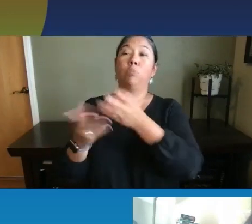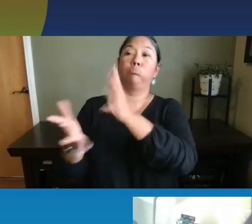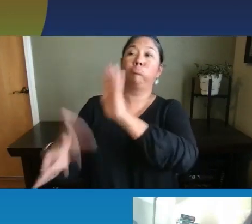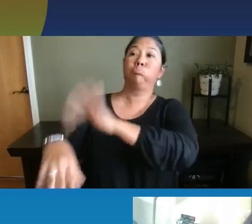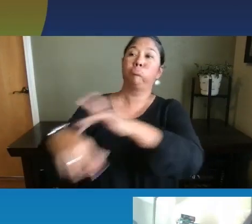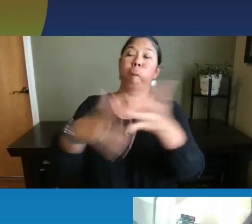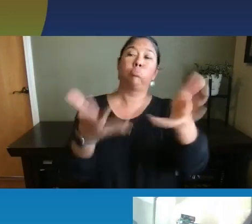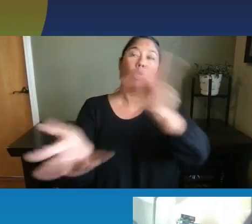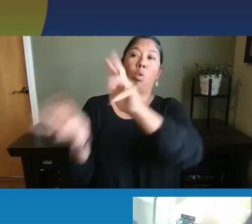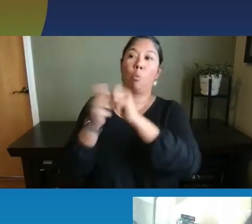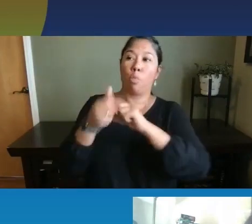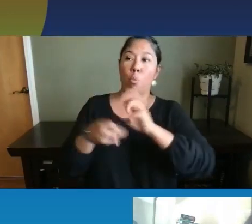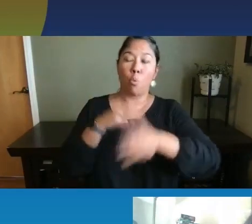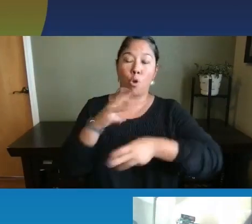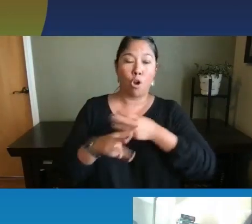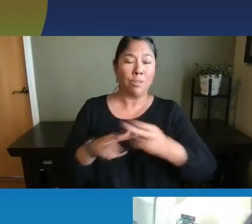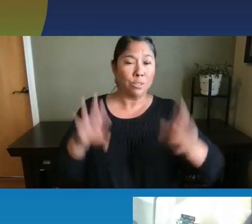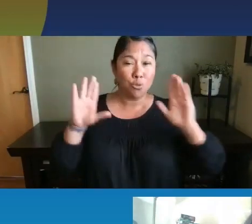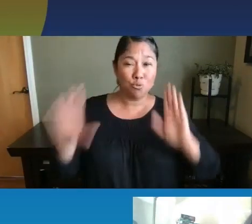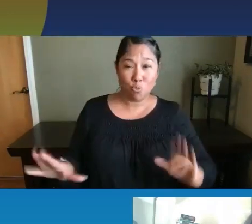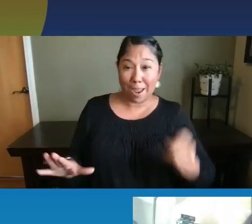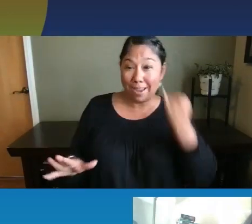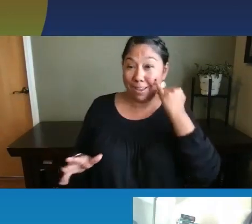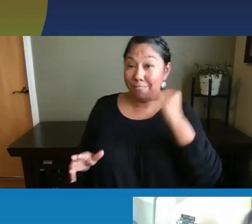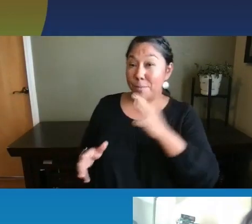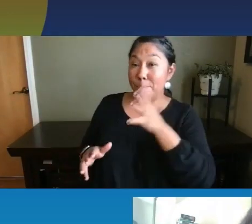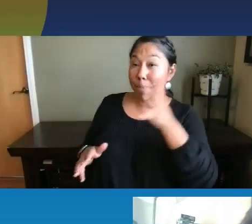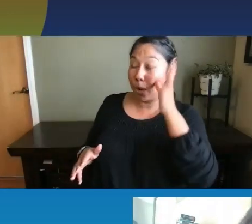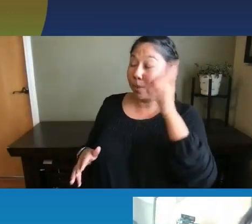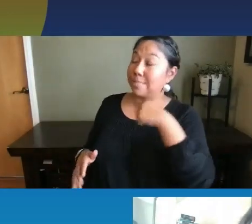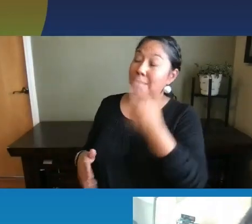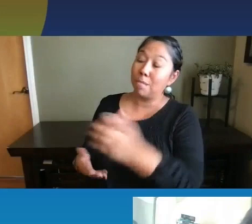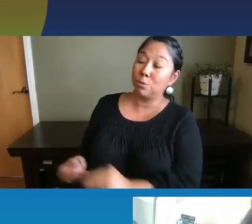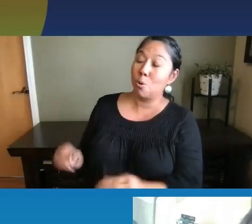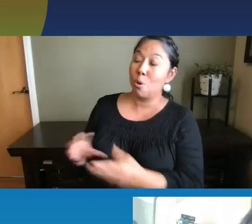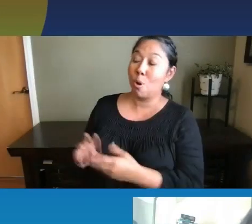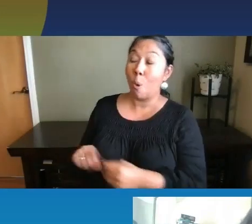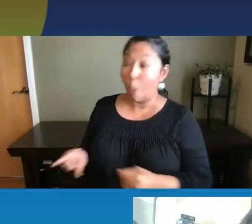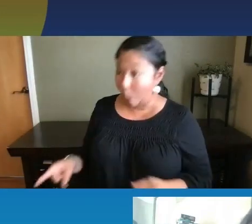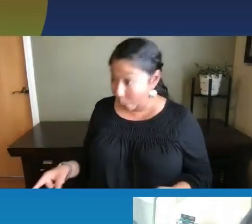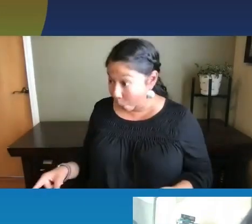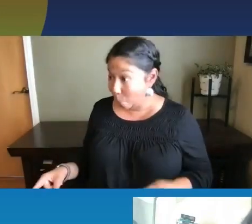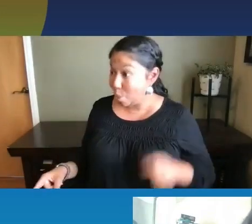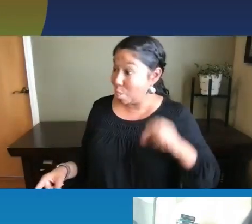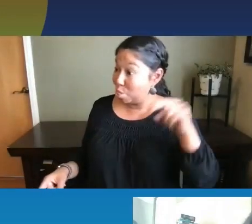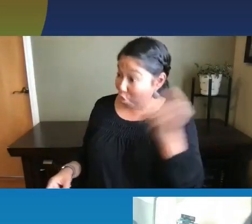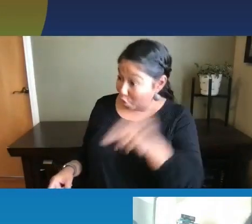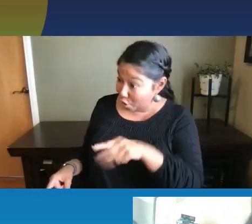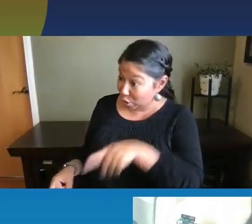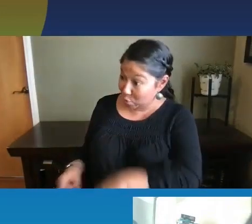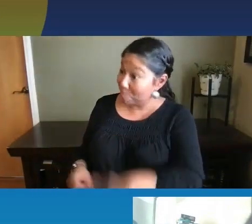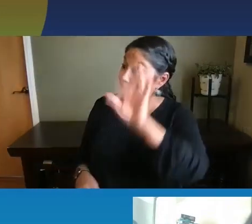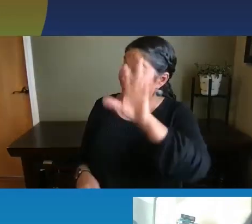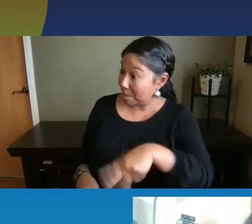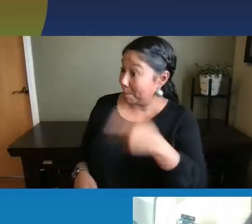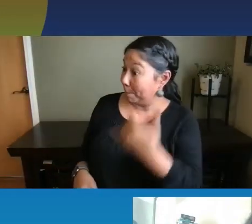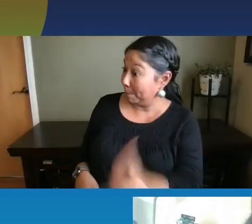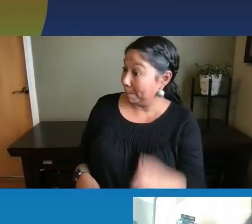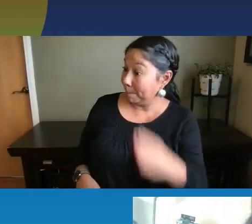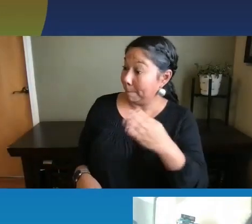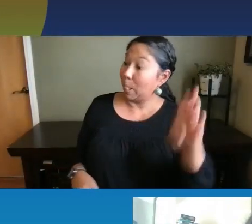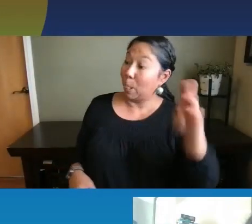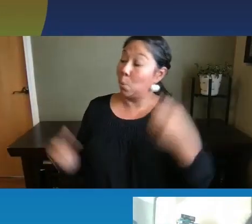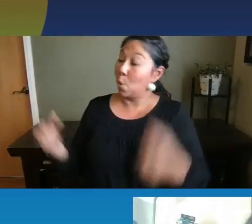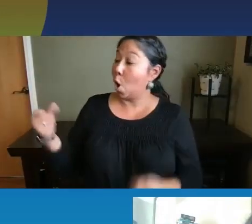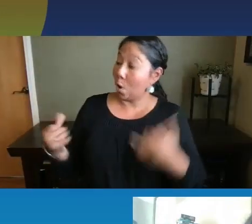toys, it's great when parents narrate what they're doing, like actually say, oh, look at you picked up the blue car and now you're